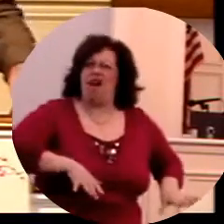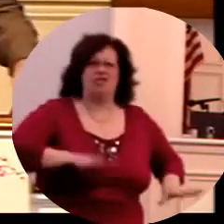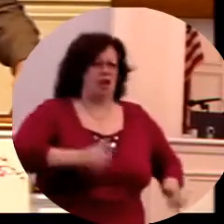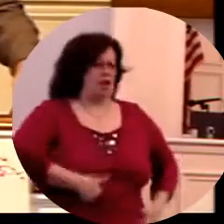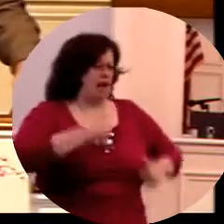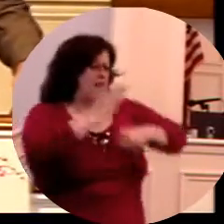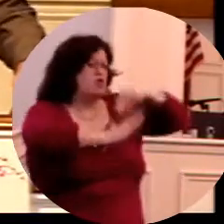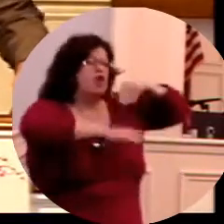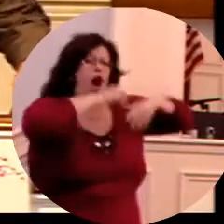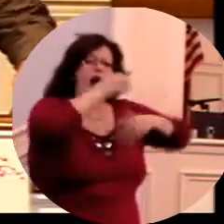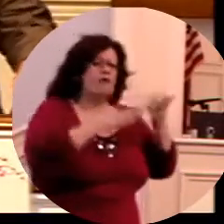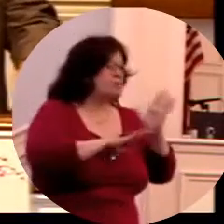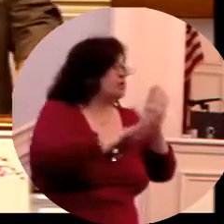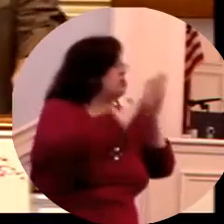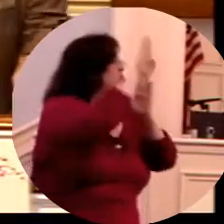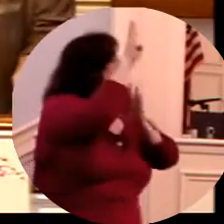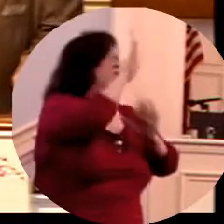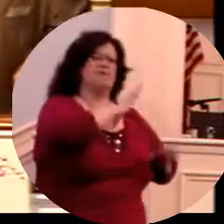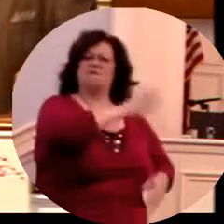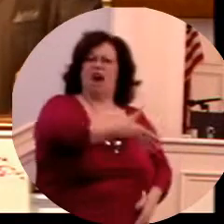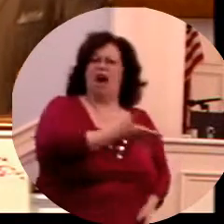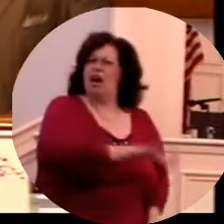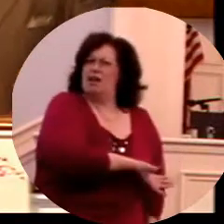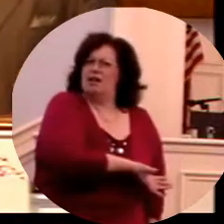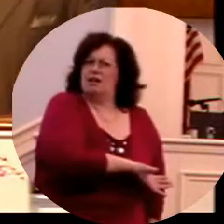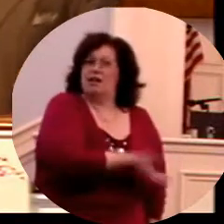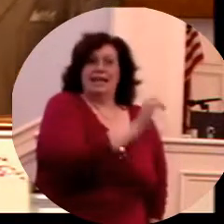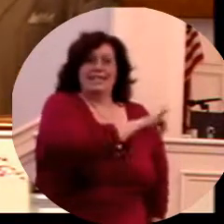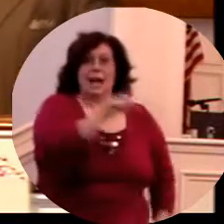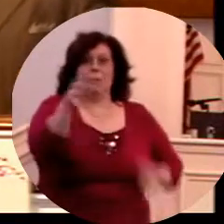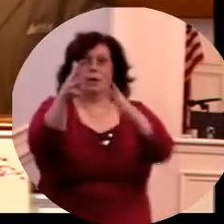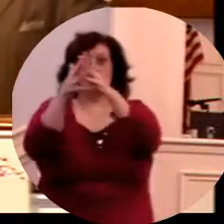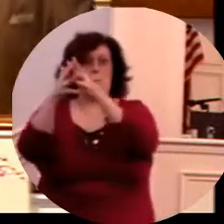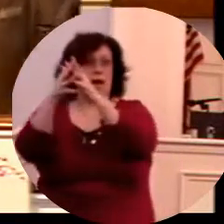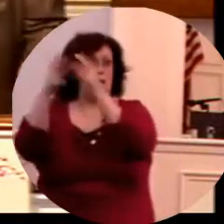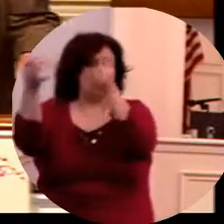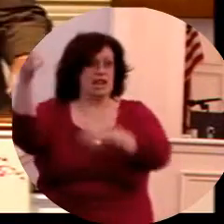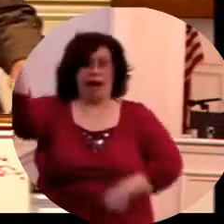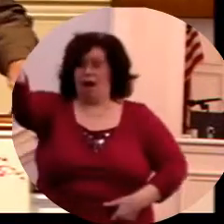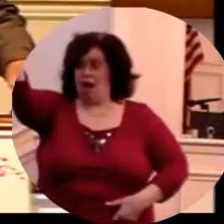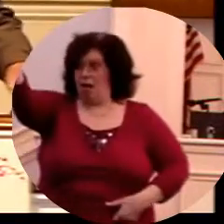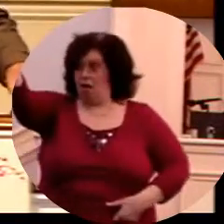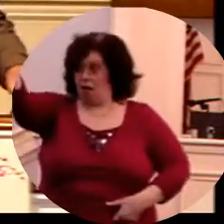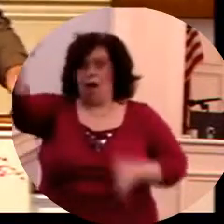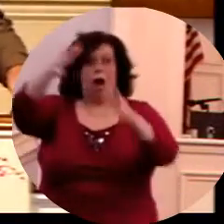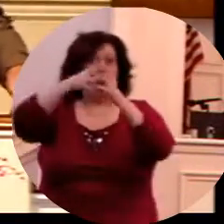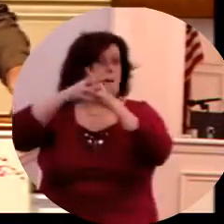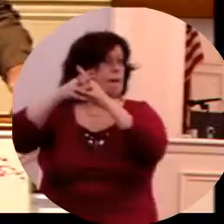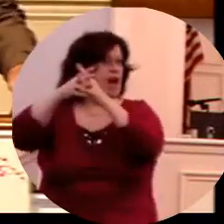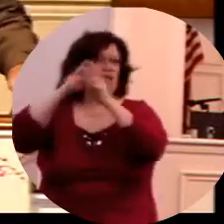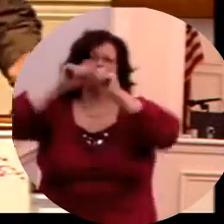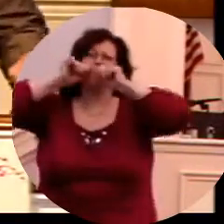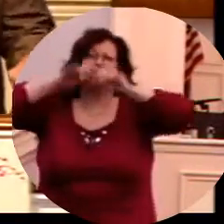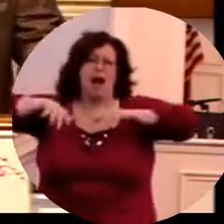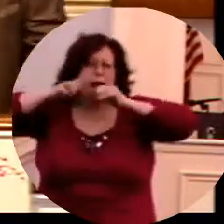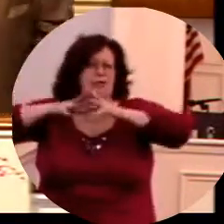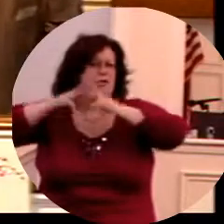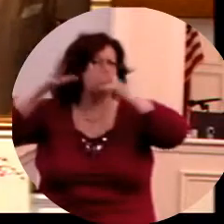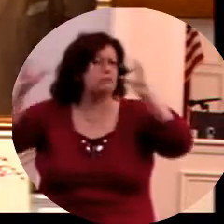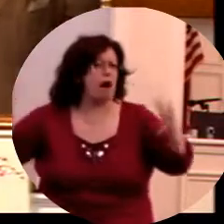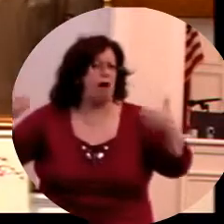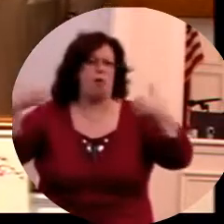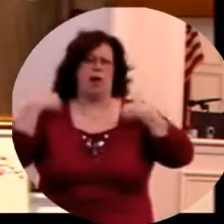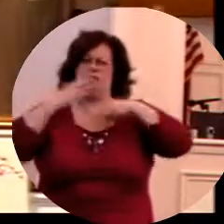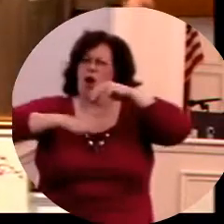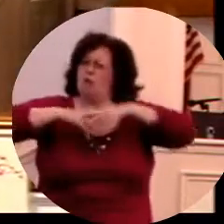prosperous. They prospered exceedingly. Haven't we prospered? Aren't we in a time and